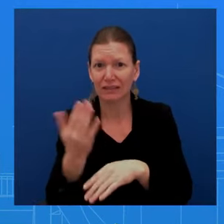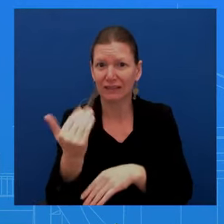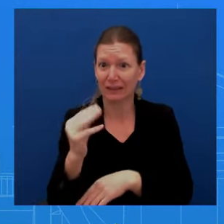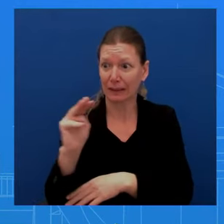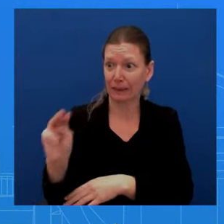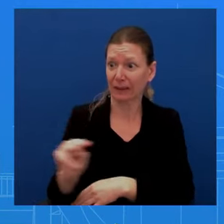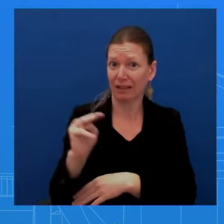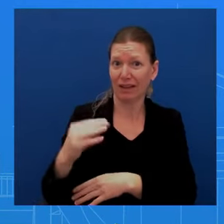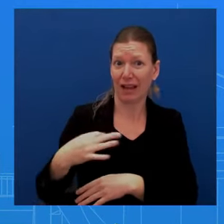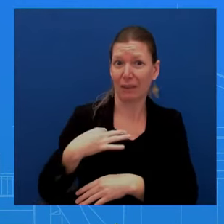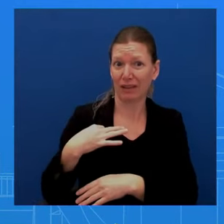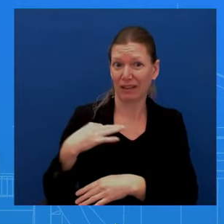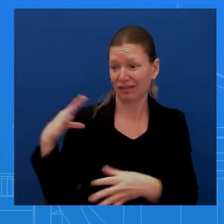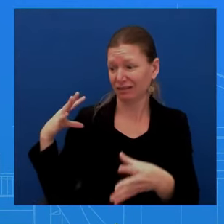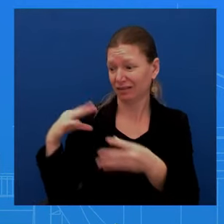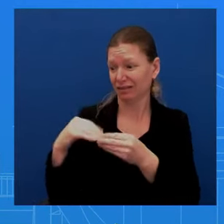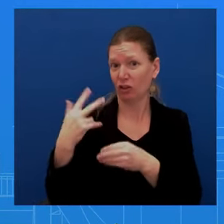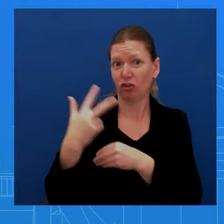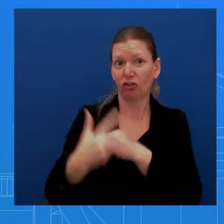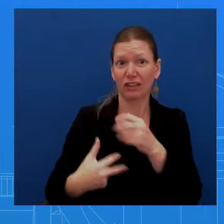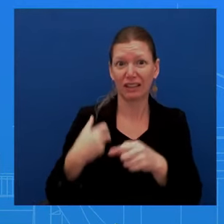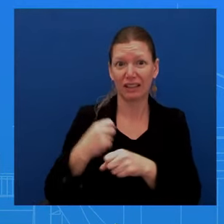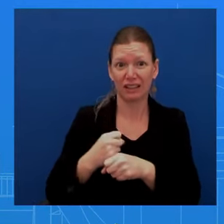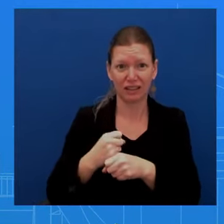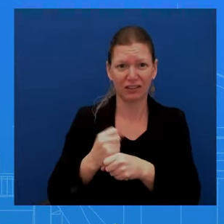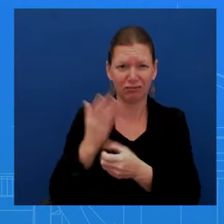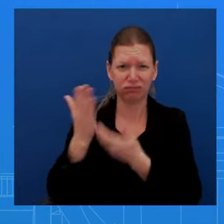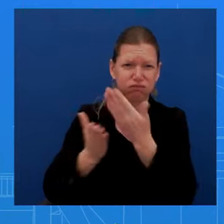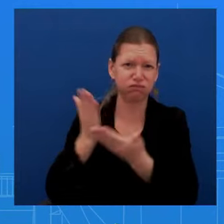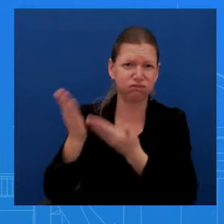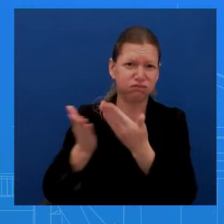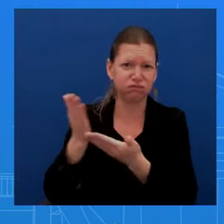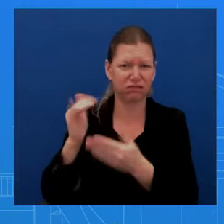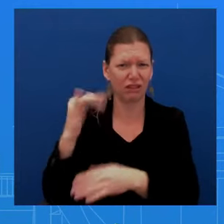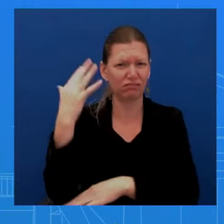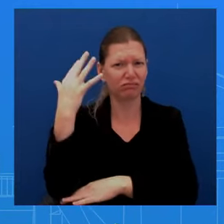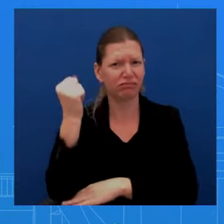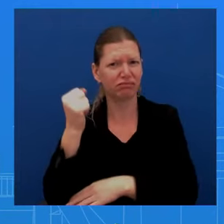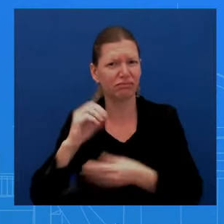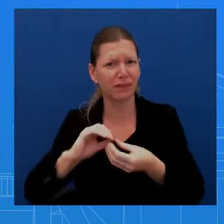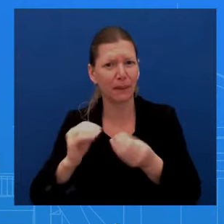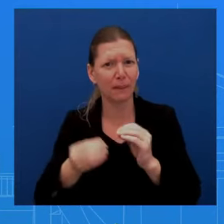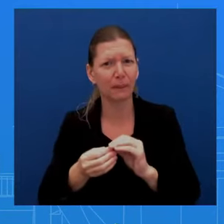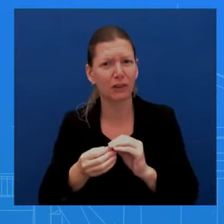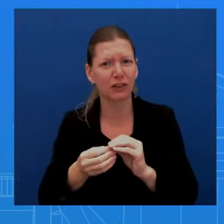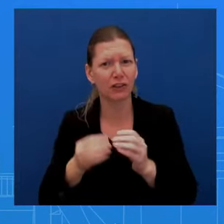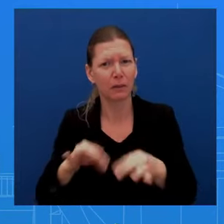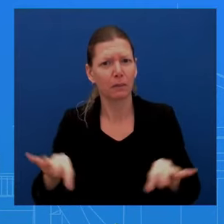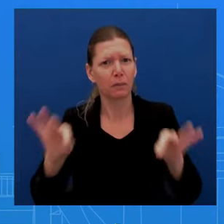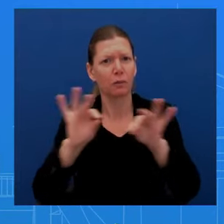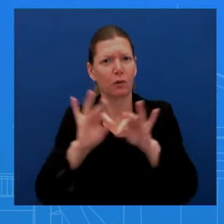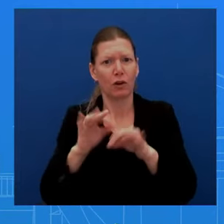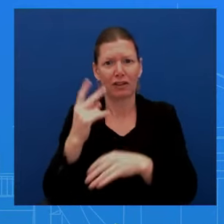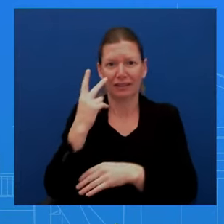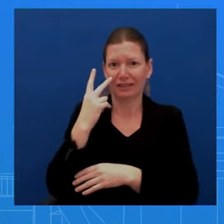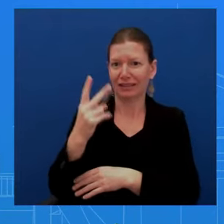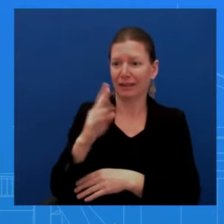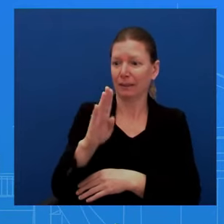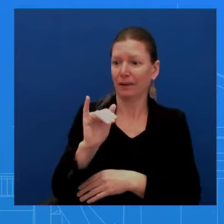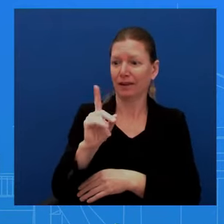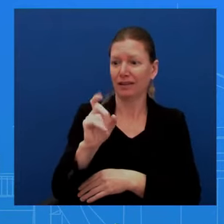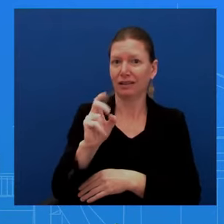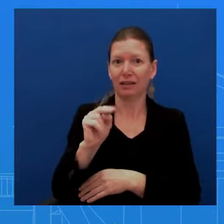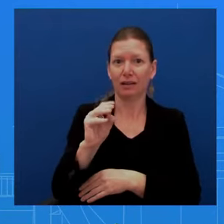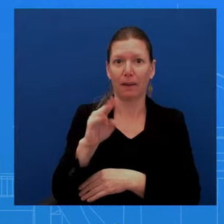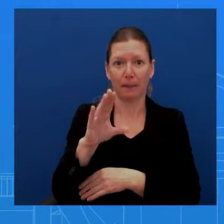record number, uh, because it's important, uh, to see, uh, to see how bionomics is working. He's gonna talk about bionomics, but let's not forget, if